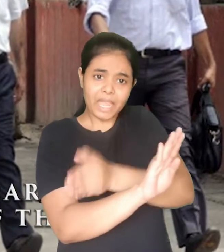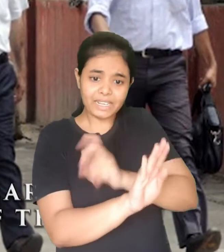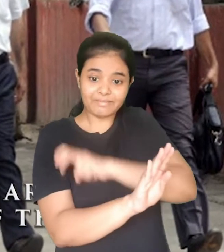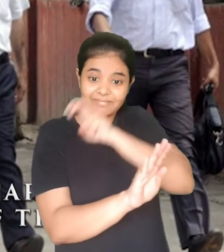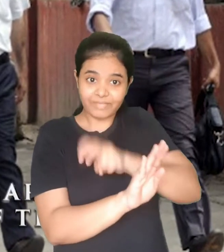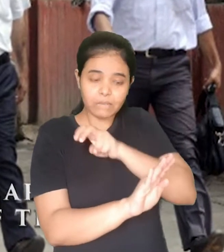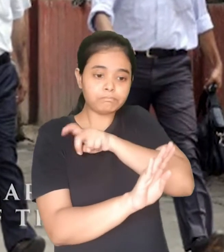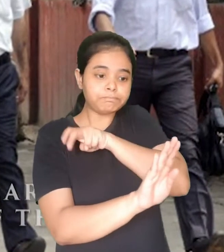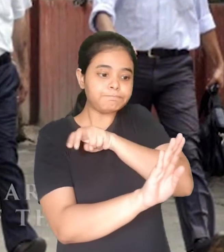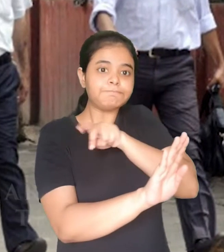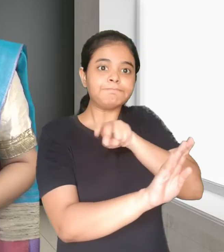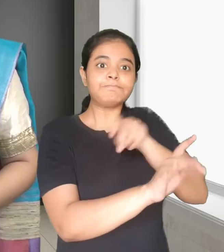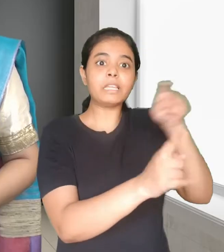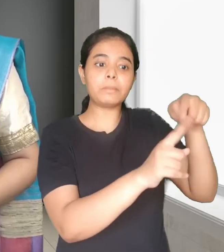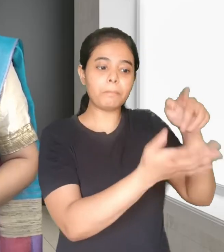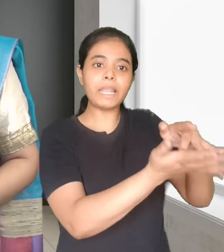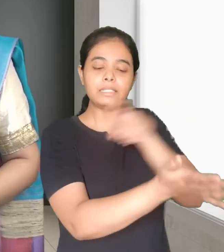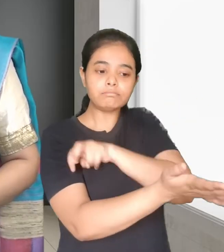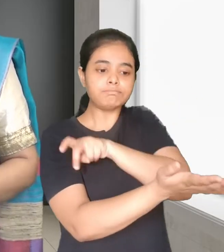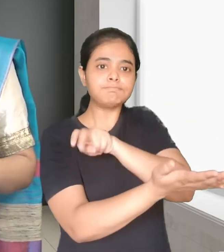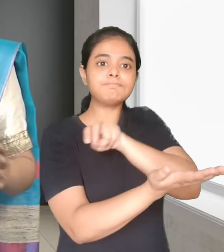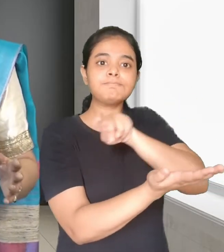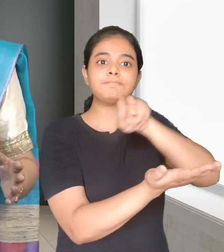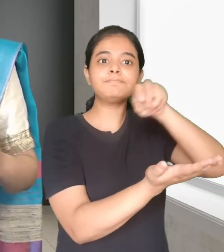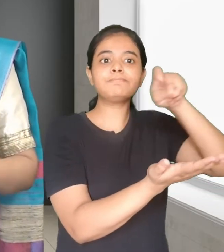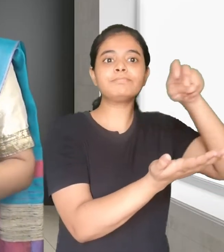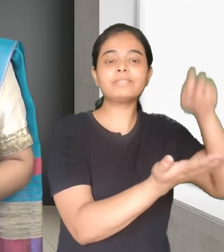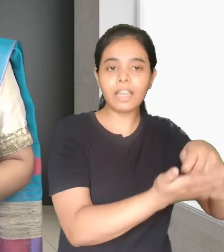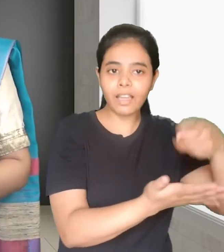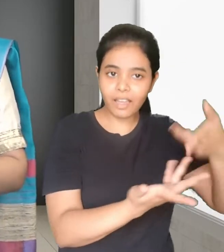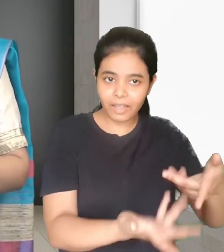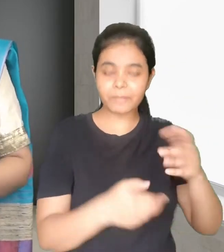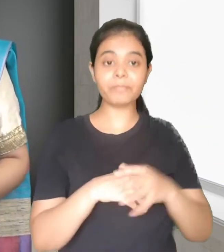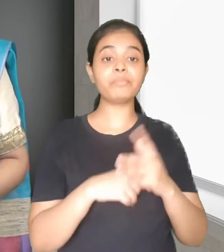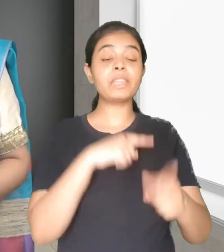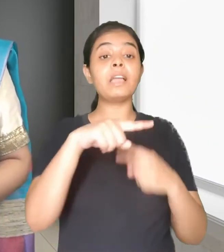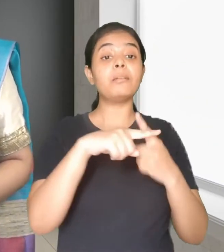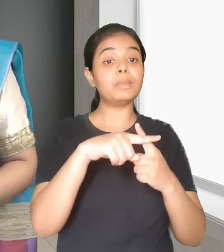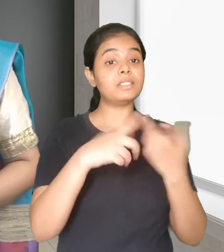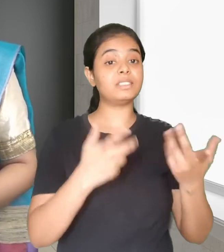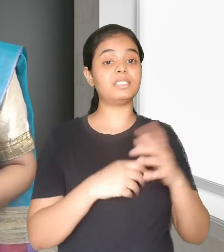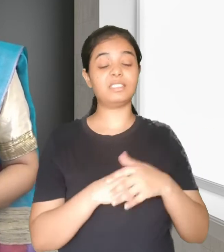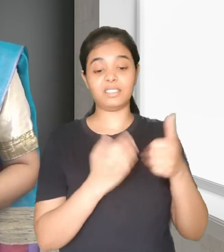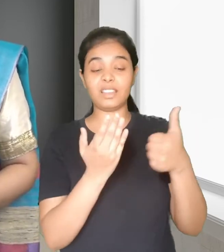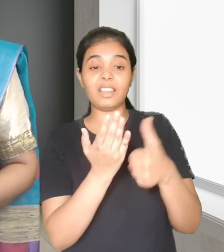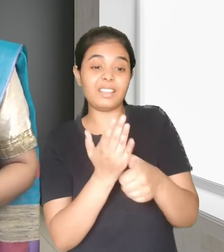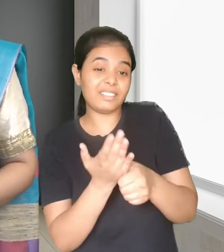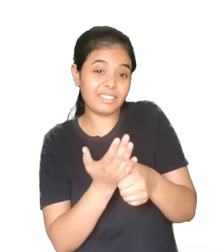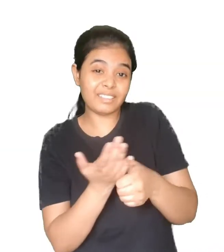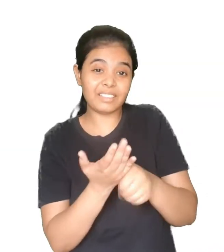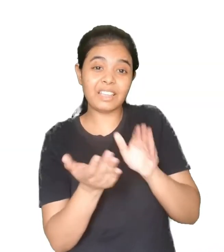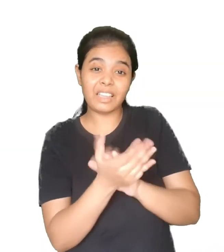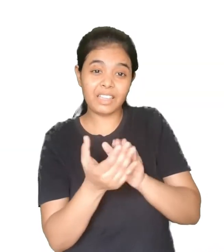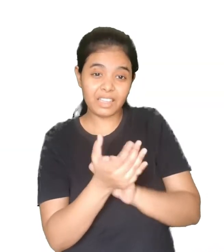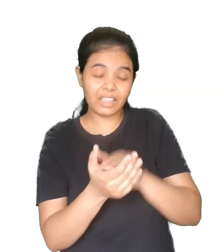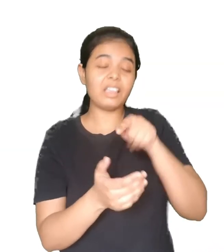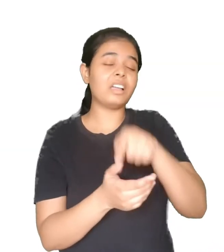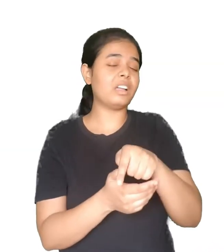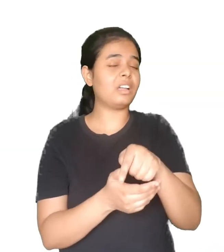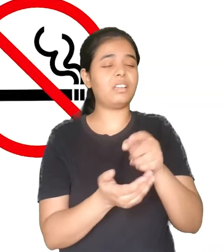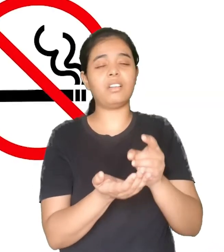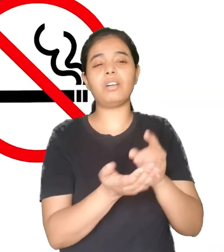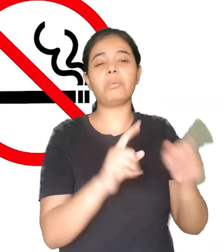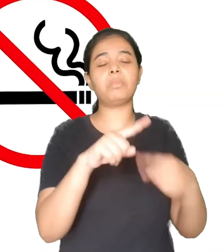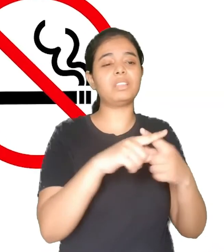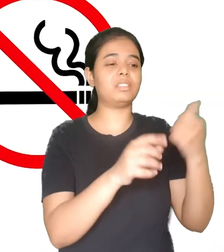way to work or home. Walk around your building for a break during the work day or during lunch. Indulgence